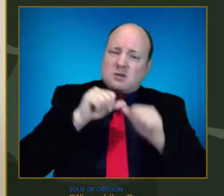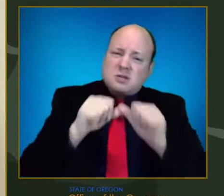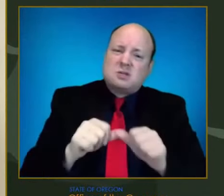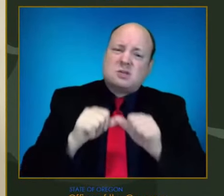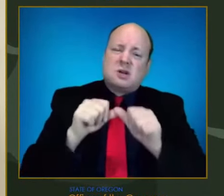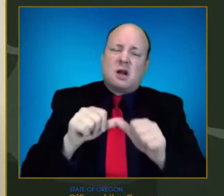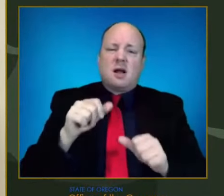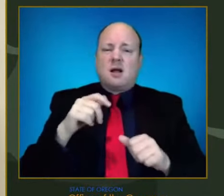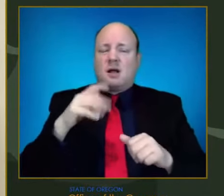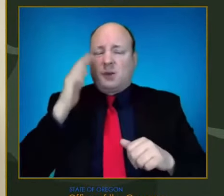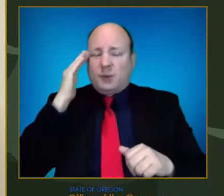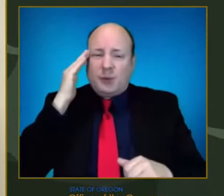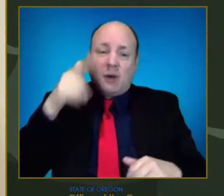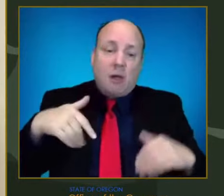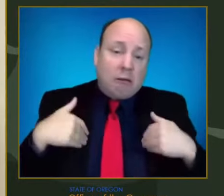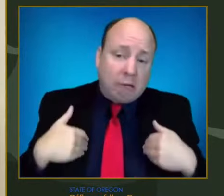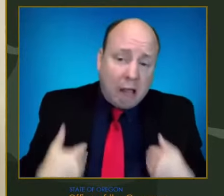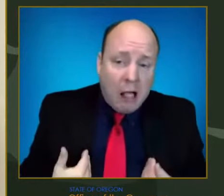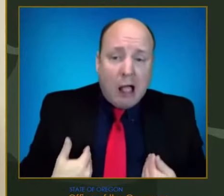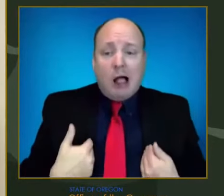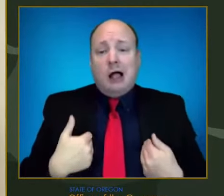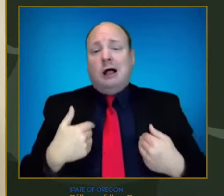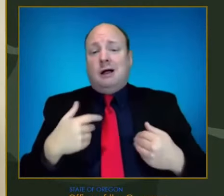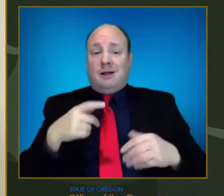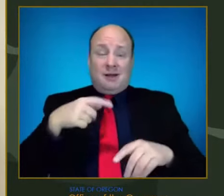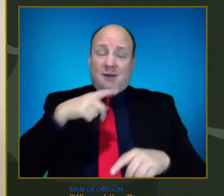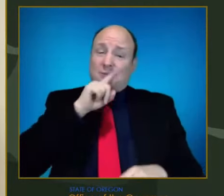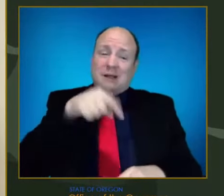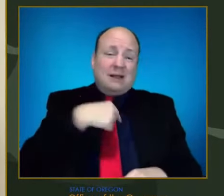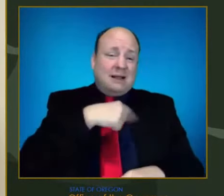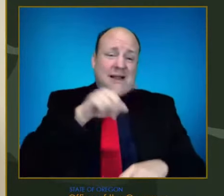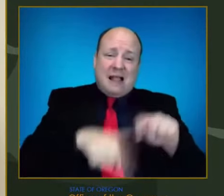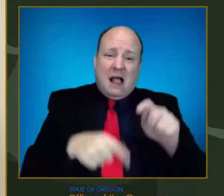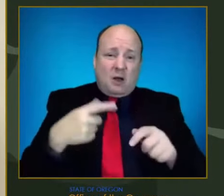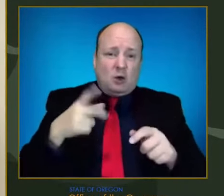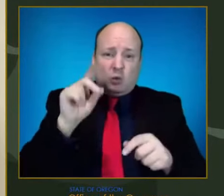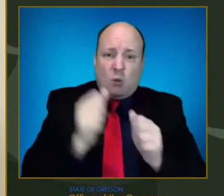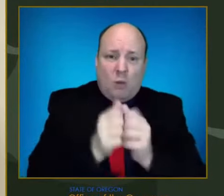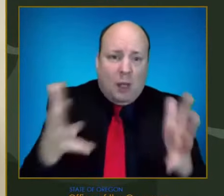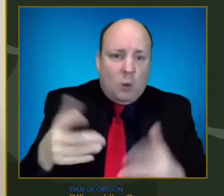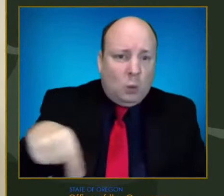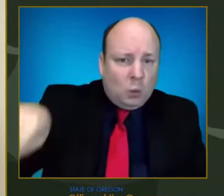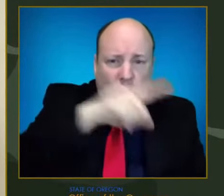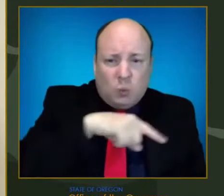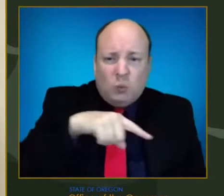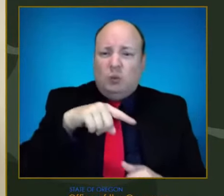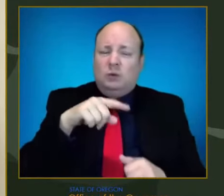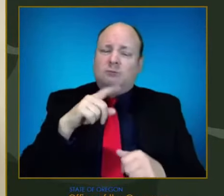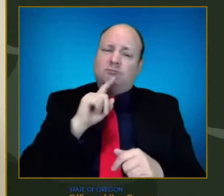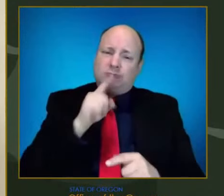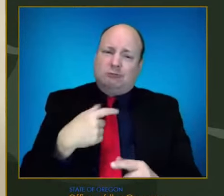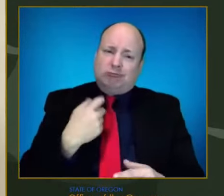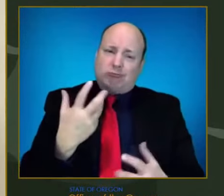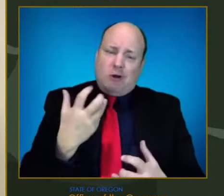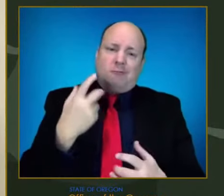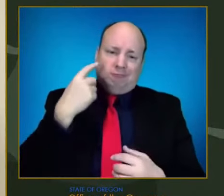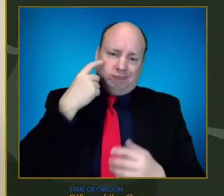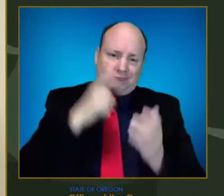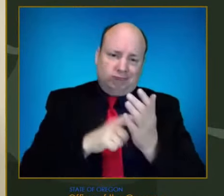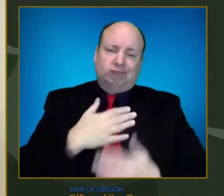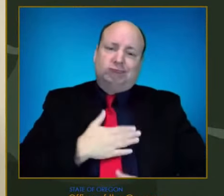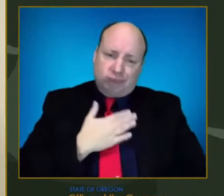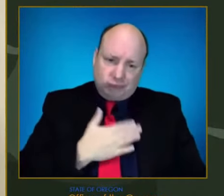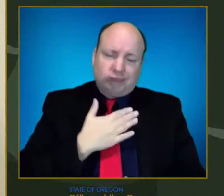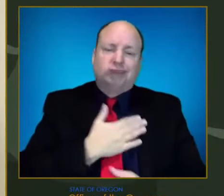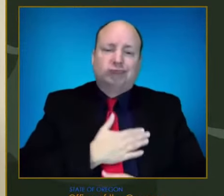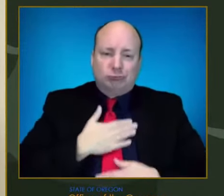could not get through this pandemic without you. Thank you for showing up every single day. And to our